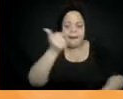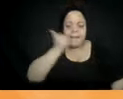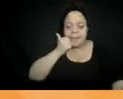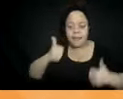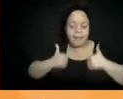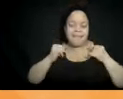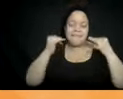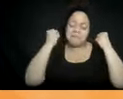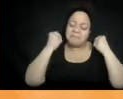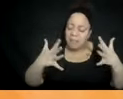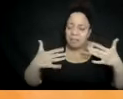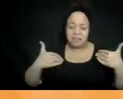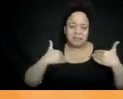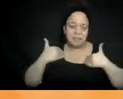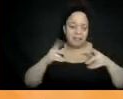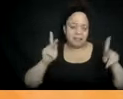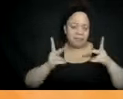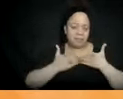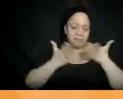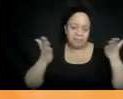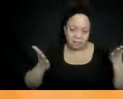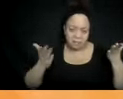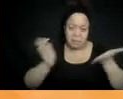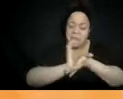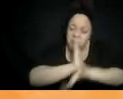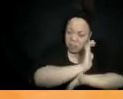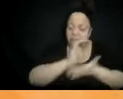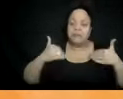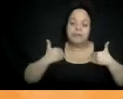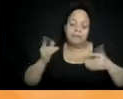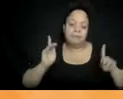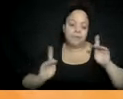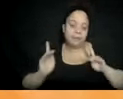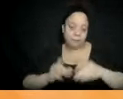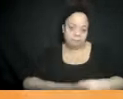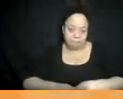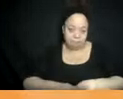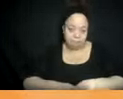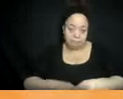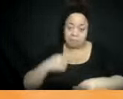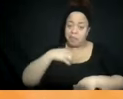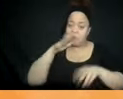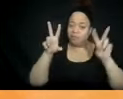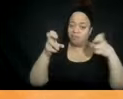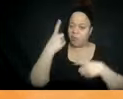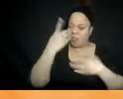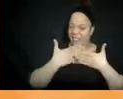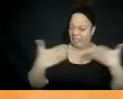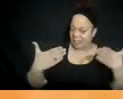will quote one thing that Victor Rios says in his book says, by the time they formally entered the penal